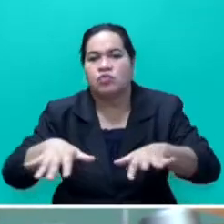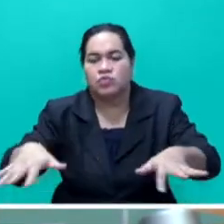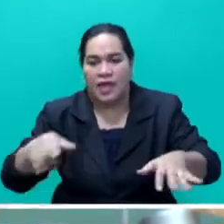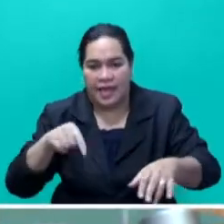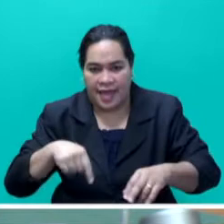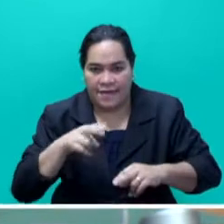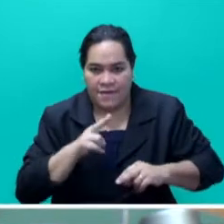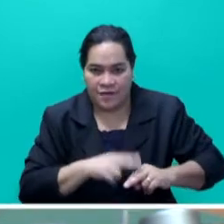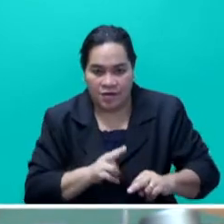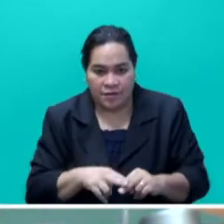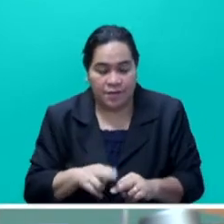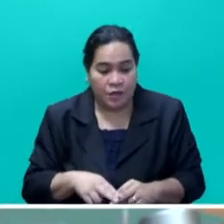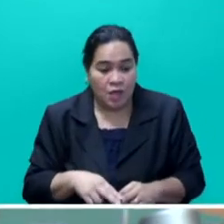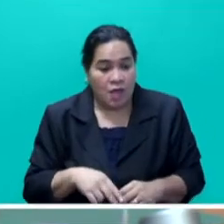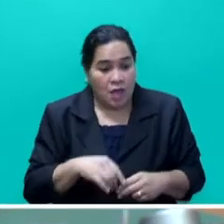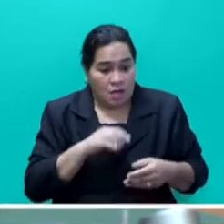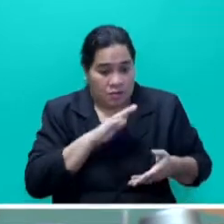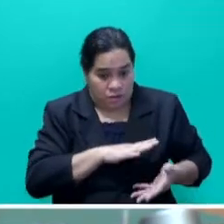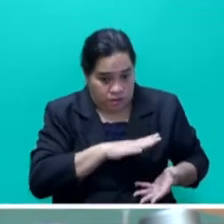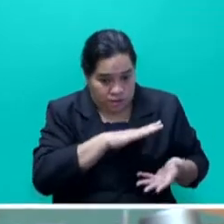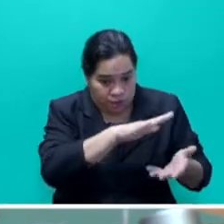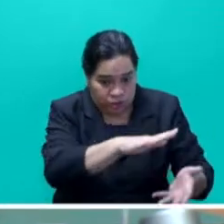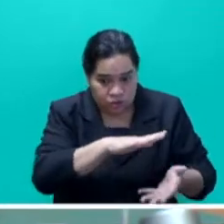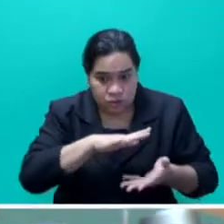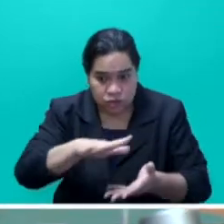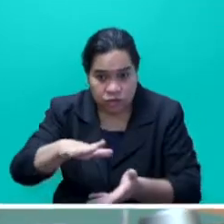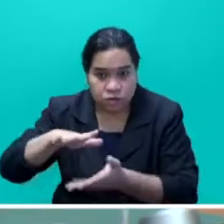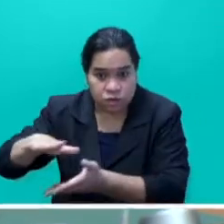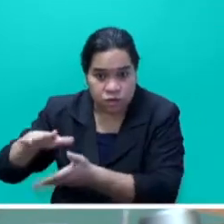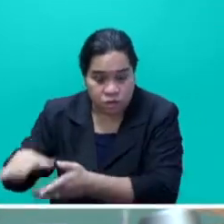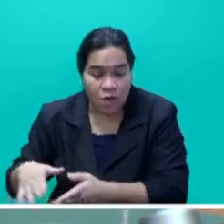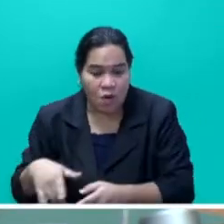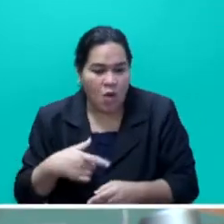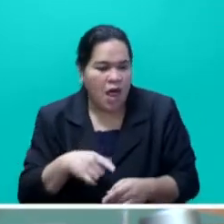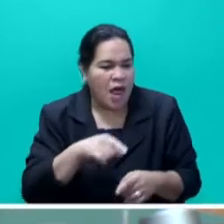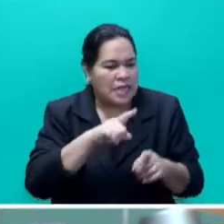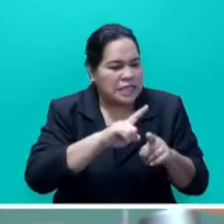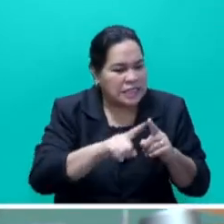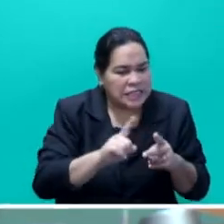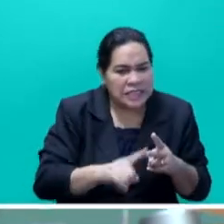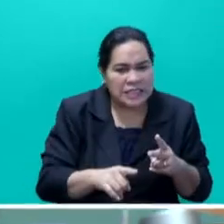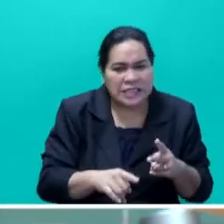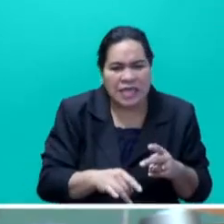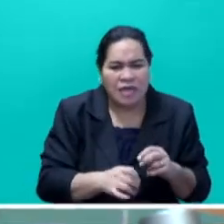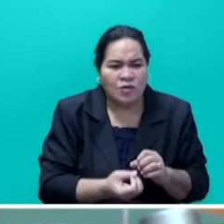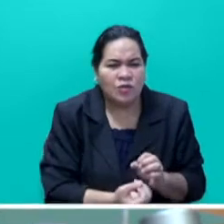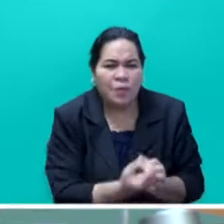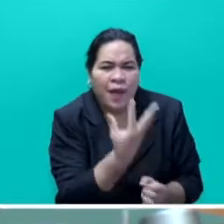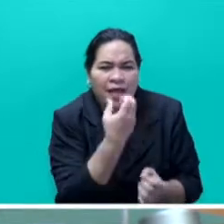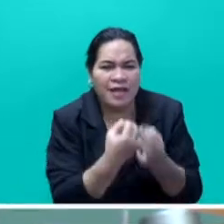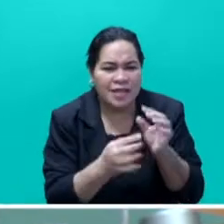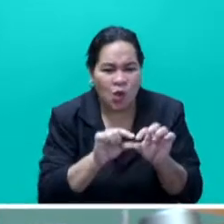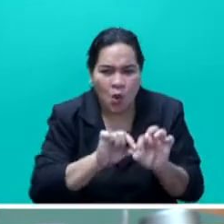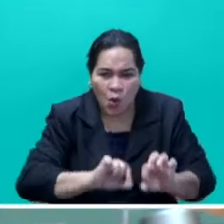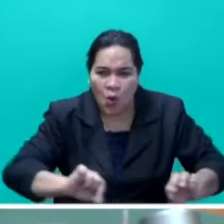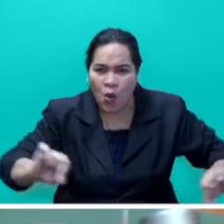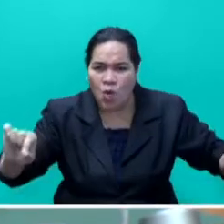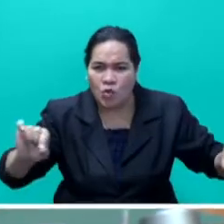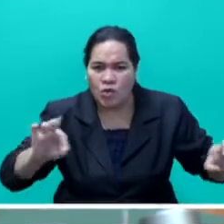Each package will be inclusive of irrigation assistance, drip irrigation, fill laterals, sprinklers, pumps, hose, etc.